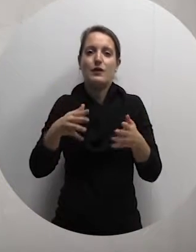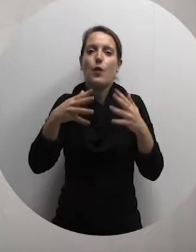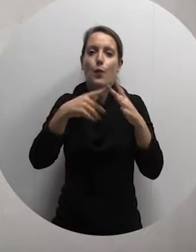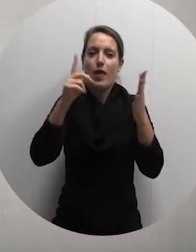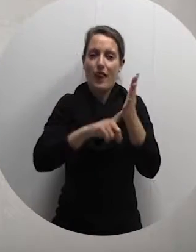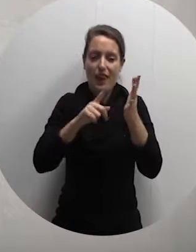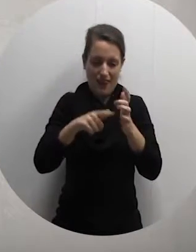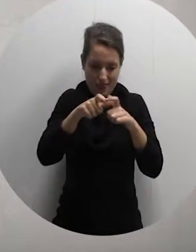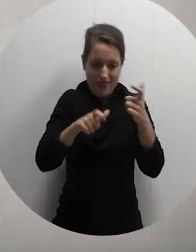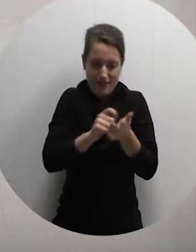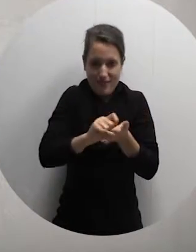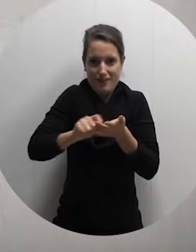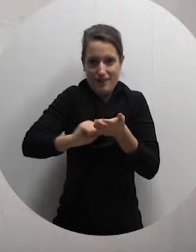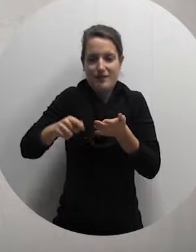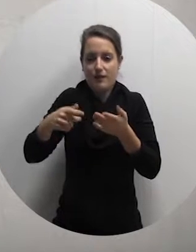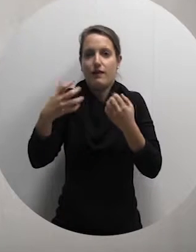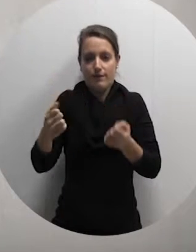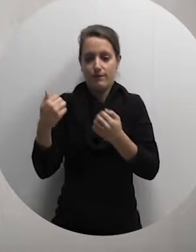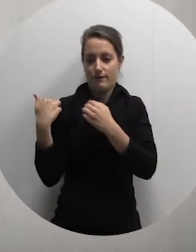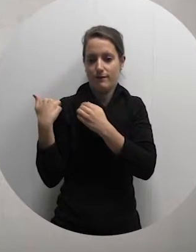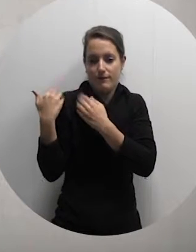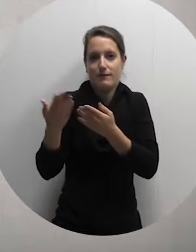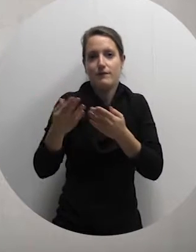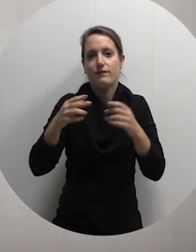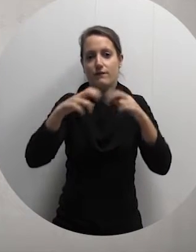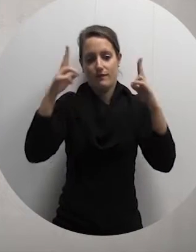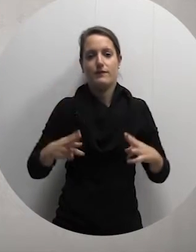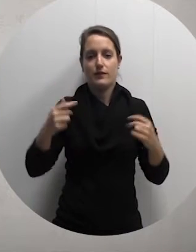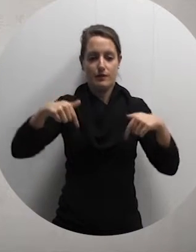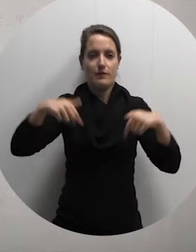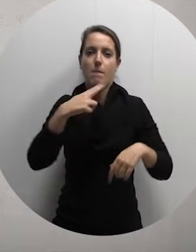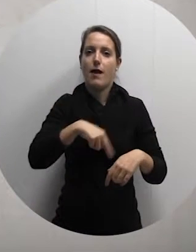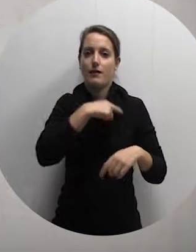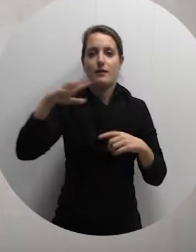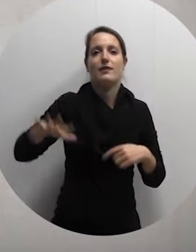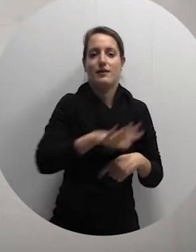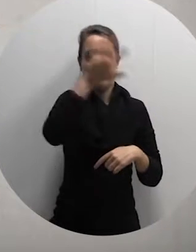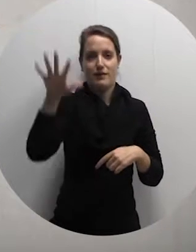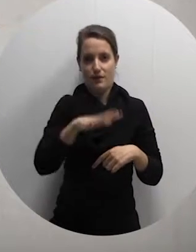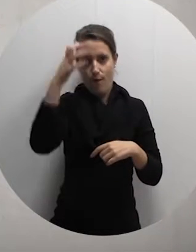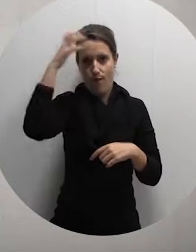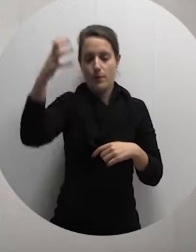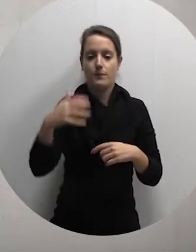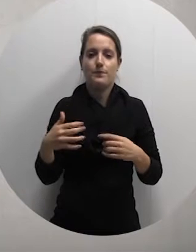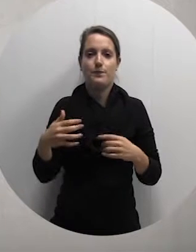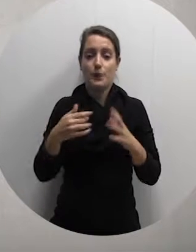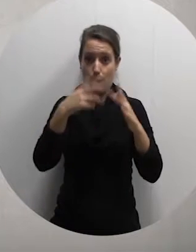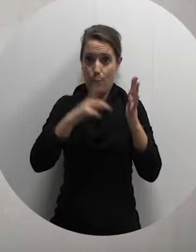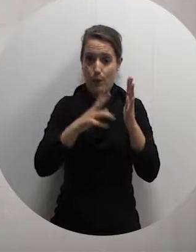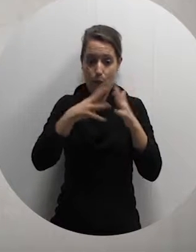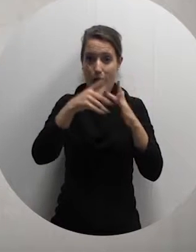will dated 5th January 1987, William gave the full ownership of Villa Francia to the state of Malta.